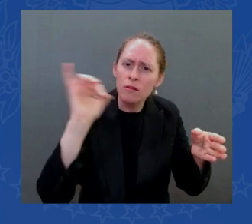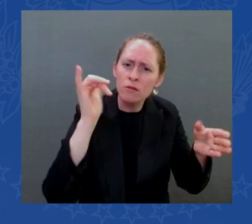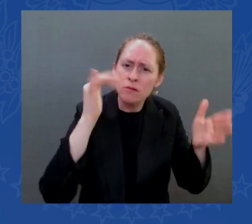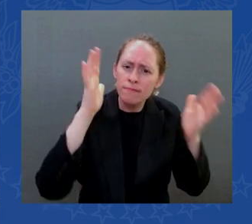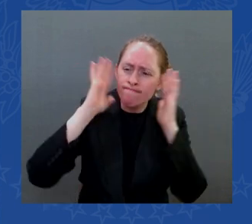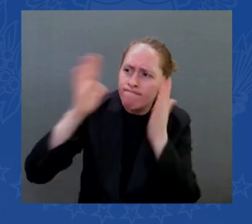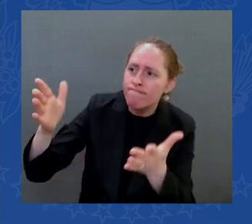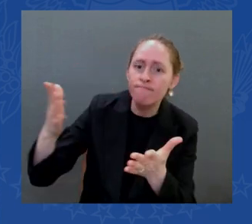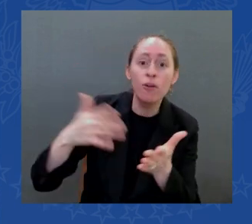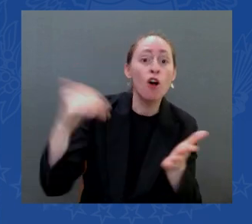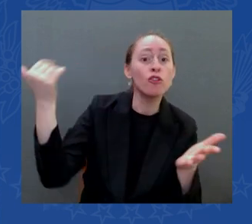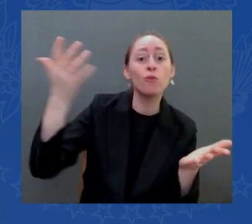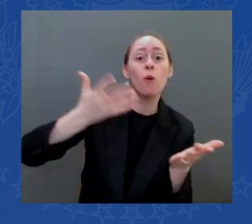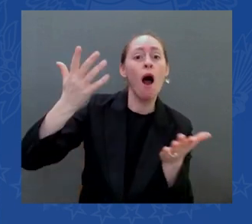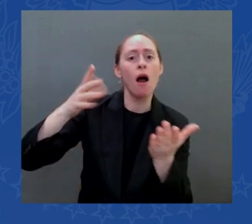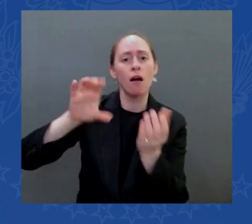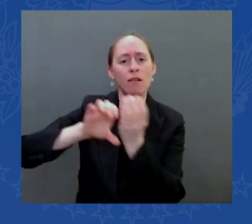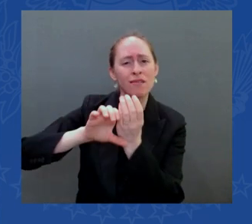homes and our schools